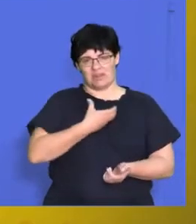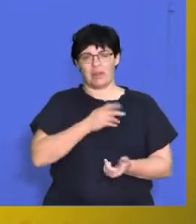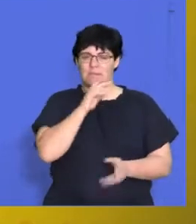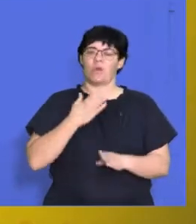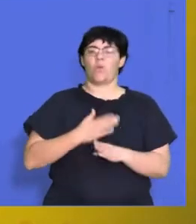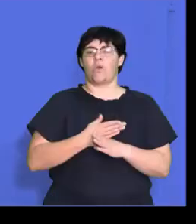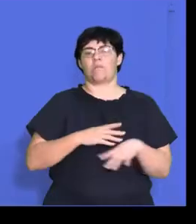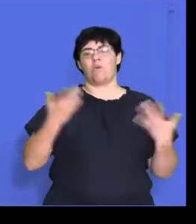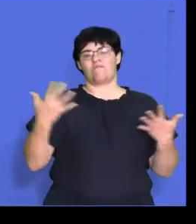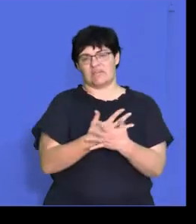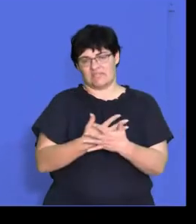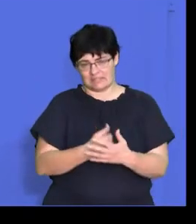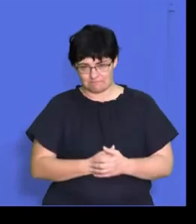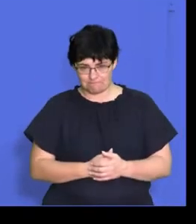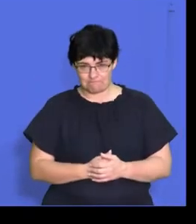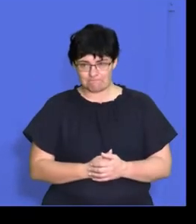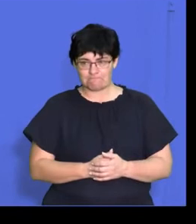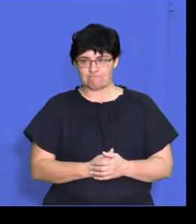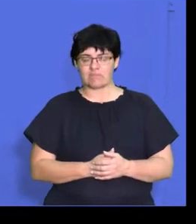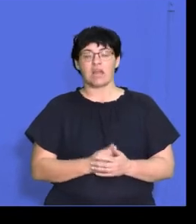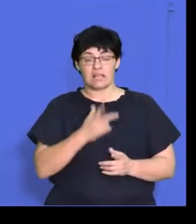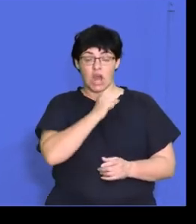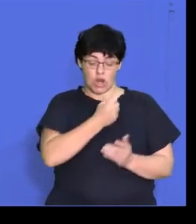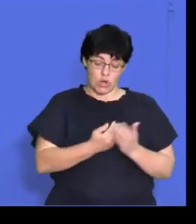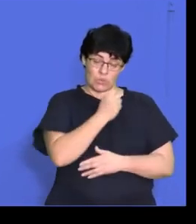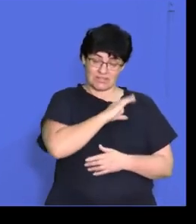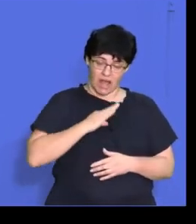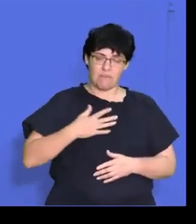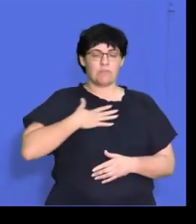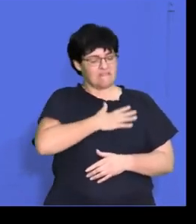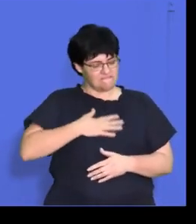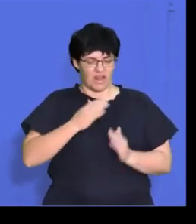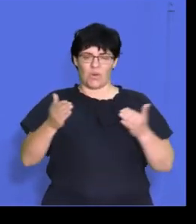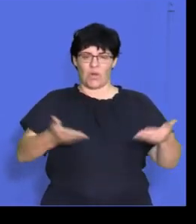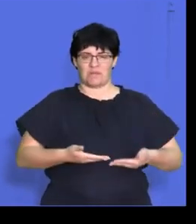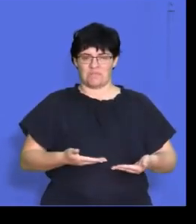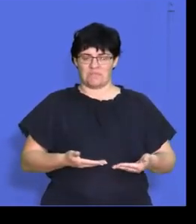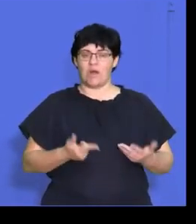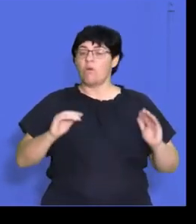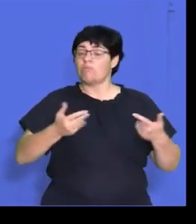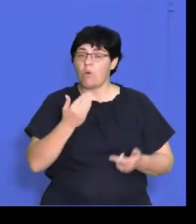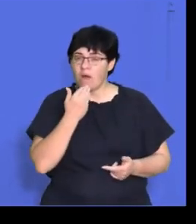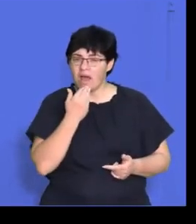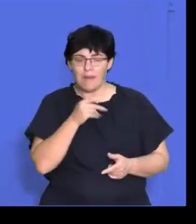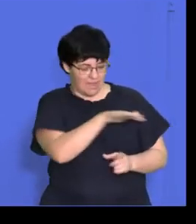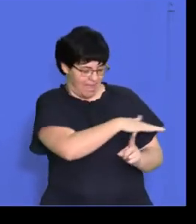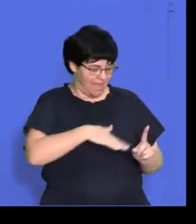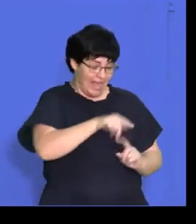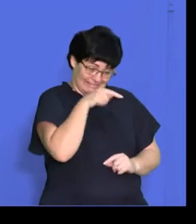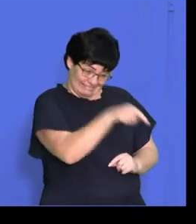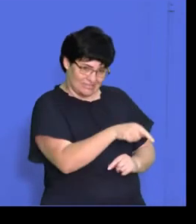productive quicker. Make the new employees feel welcome by introducing them to their physical workspace